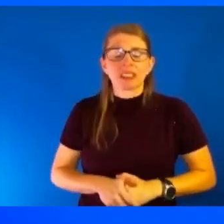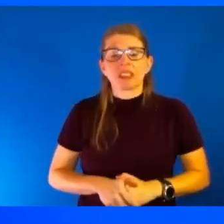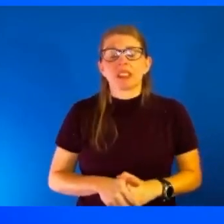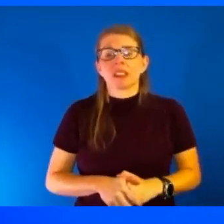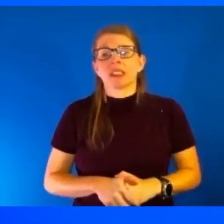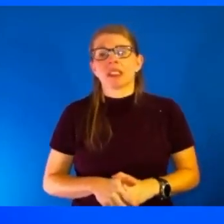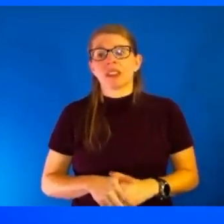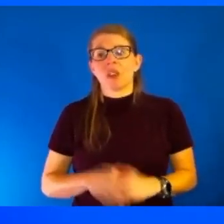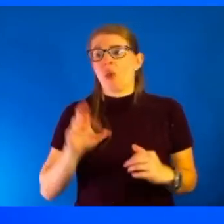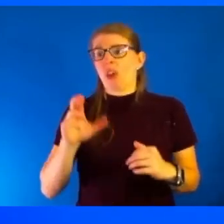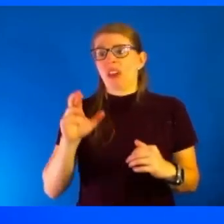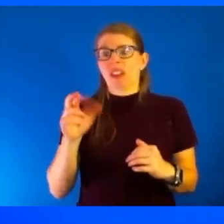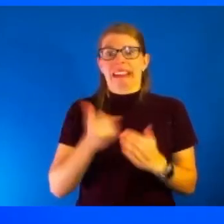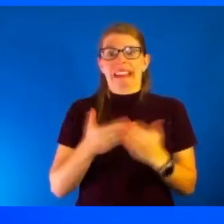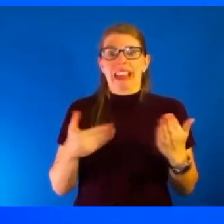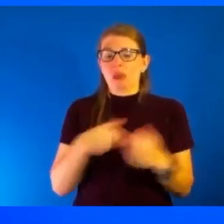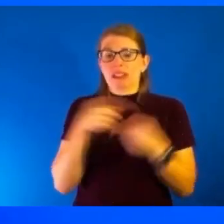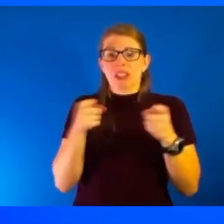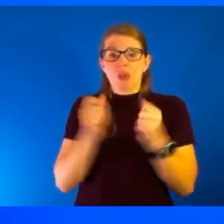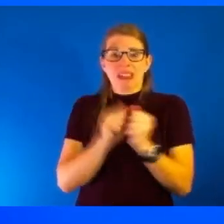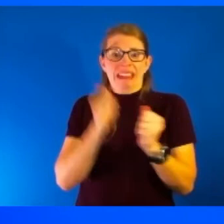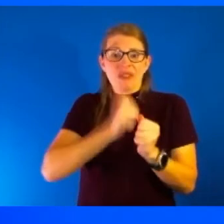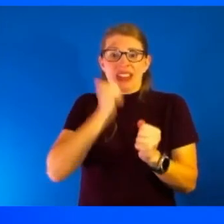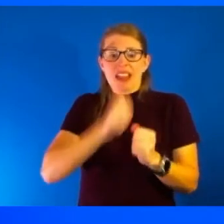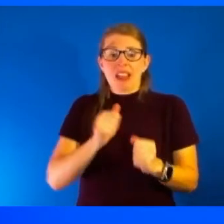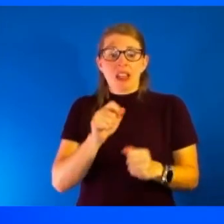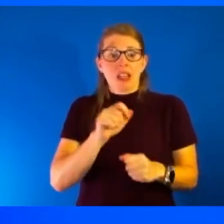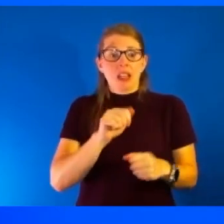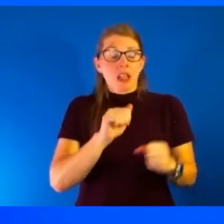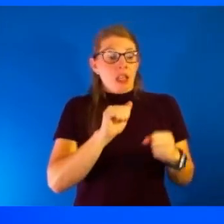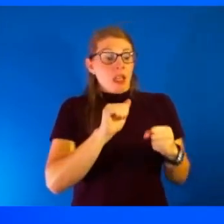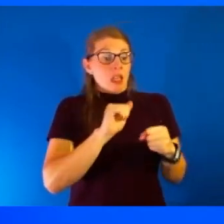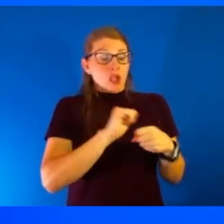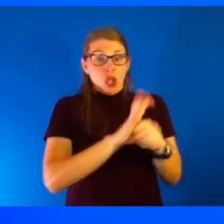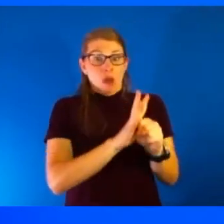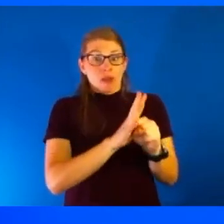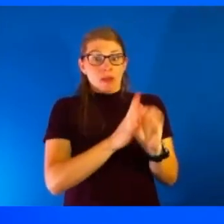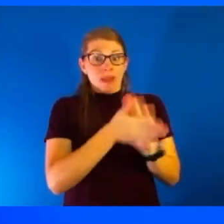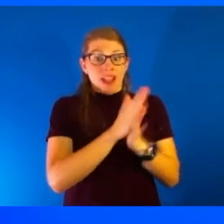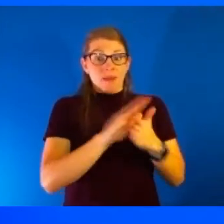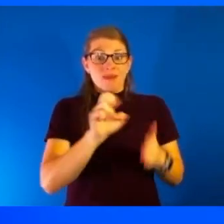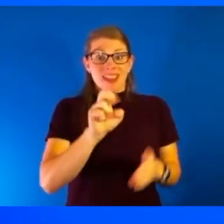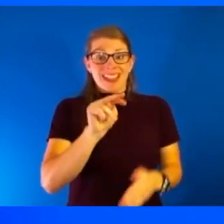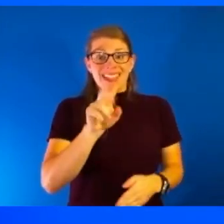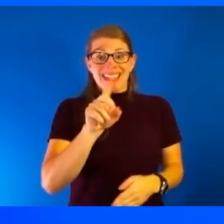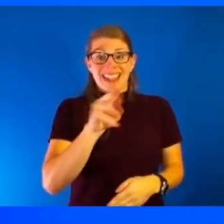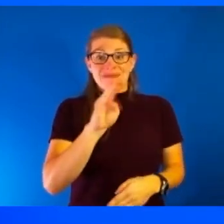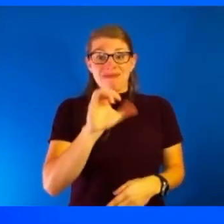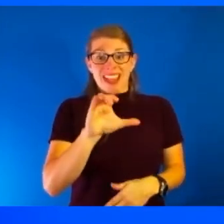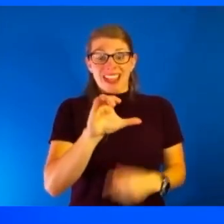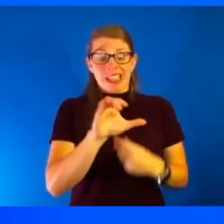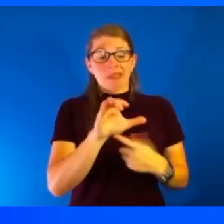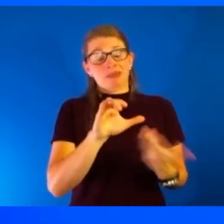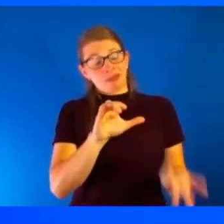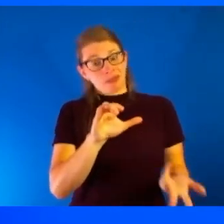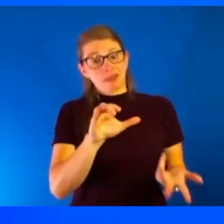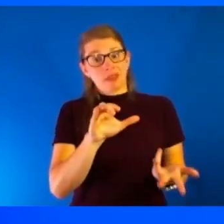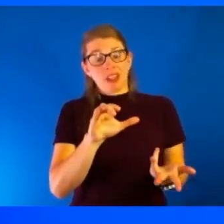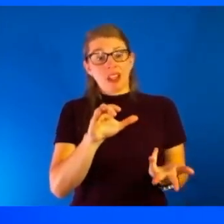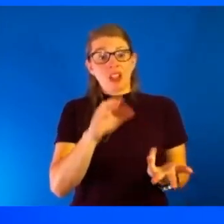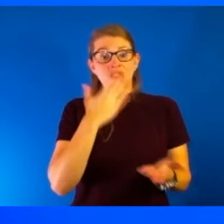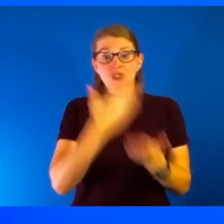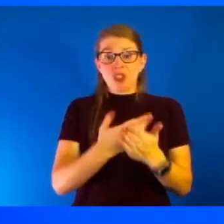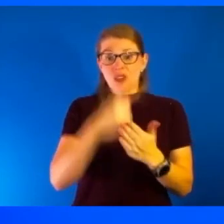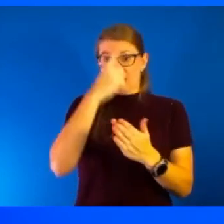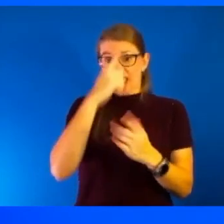day life. And if COVID is truly going to be endemic, it would be nice to only think about it when you have to get your annual COVID